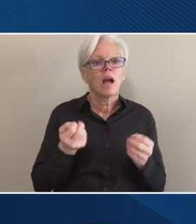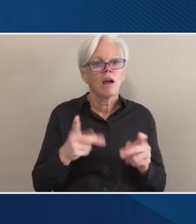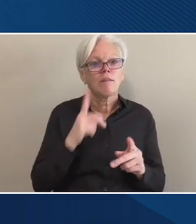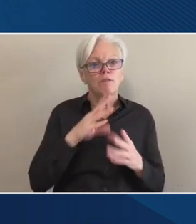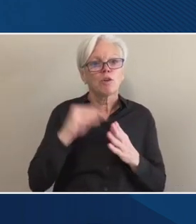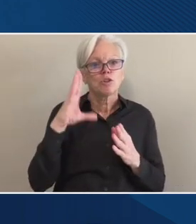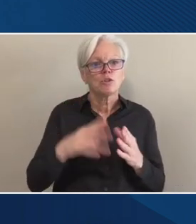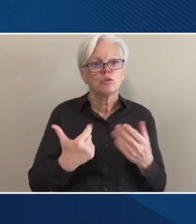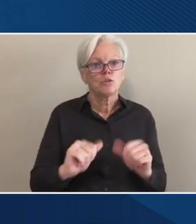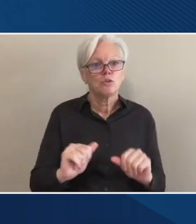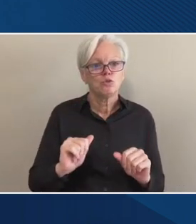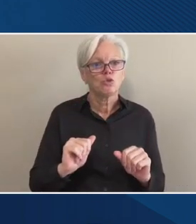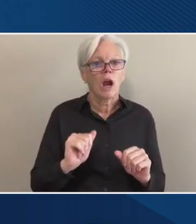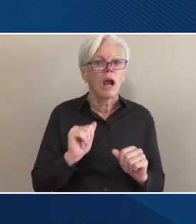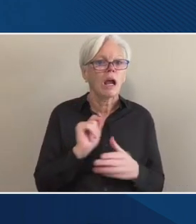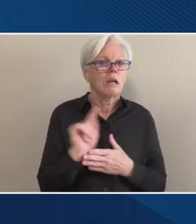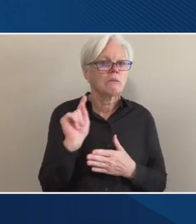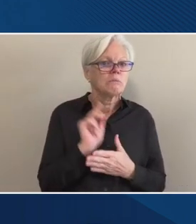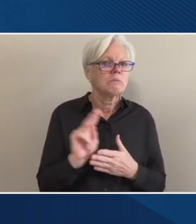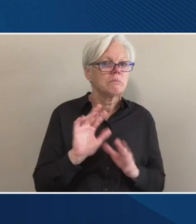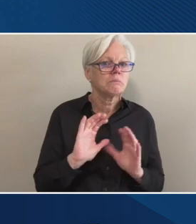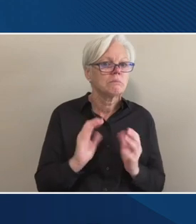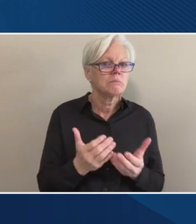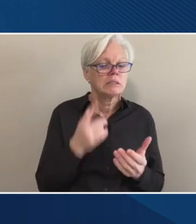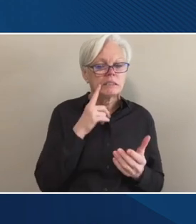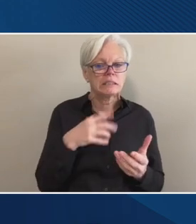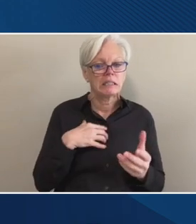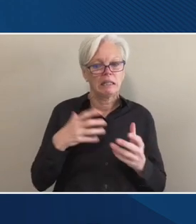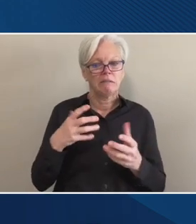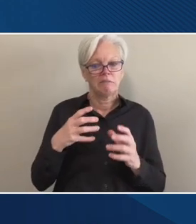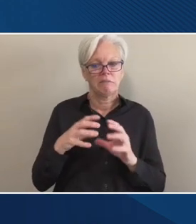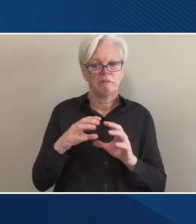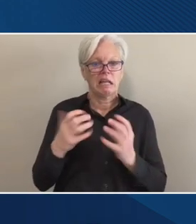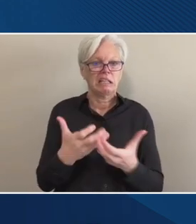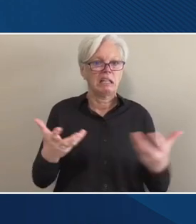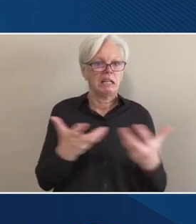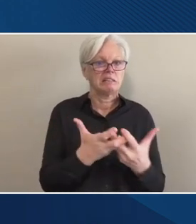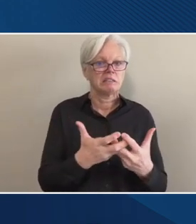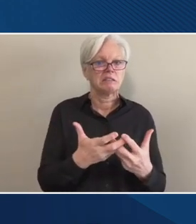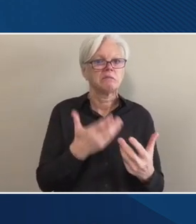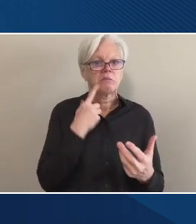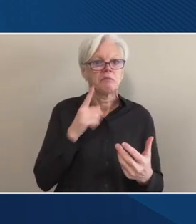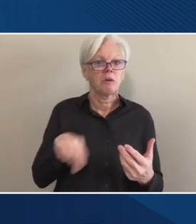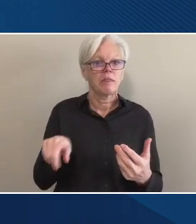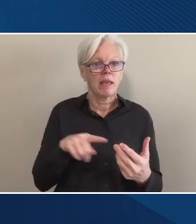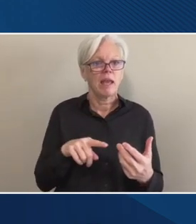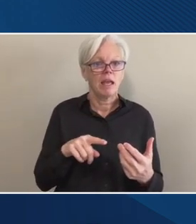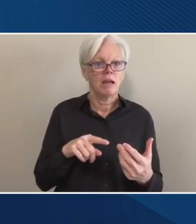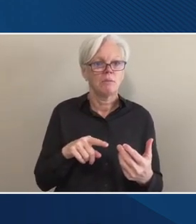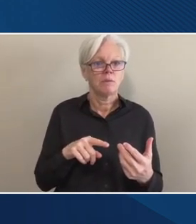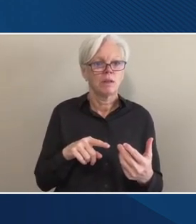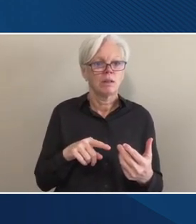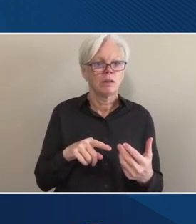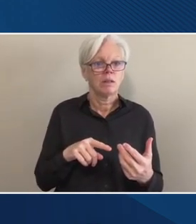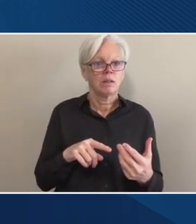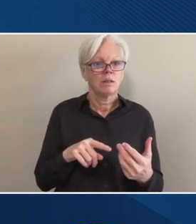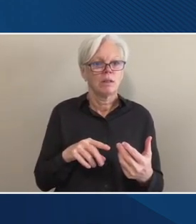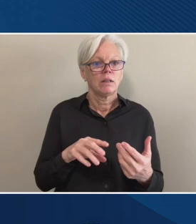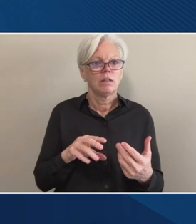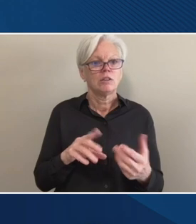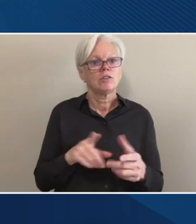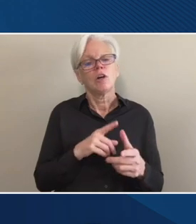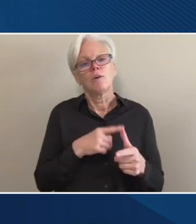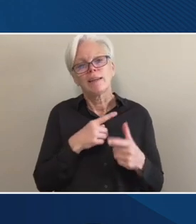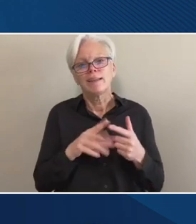try a couple of weeks in a program or a class and see if it's right for them without, um, um, providing a scenario where the student then is in debt that maybe they